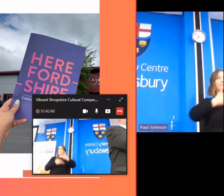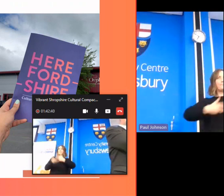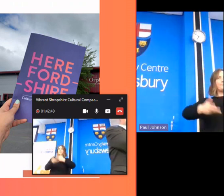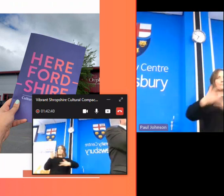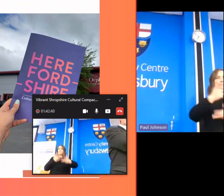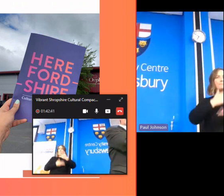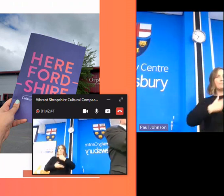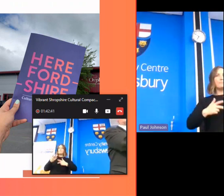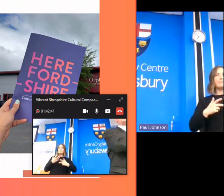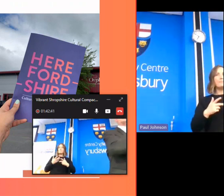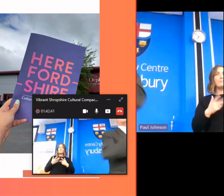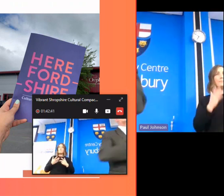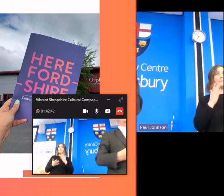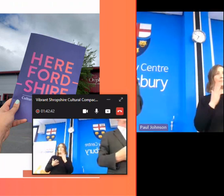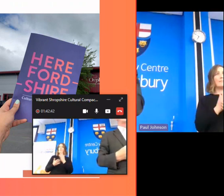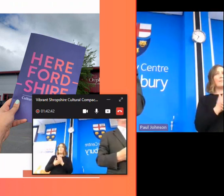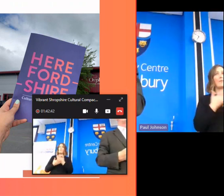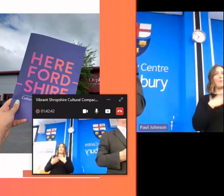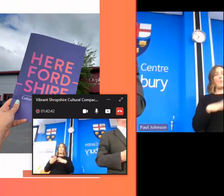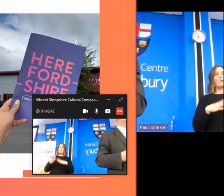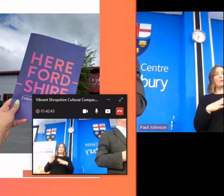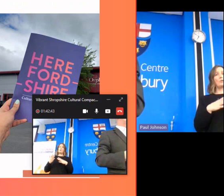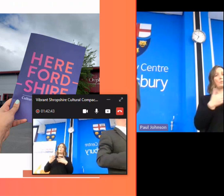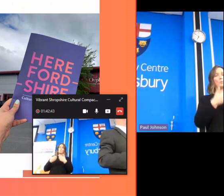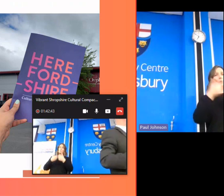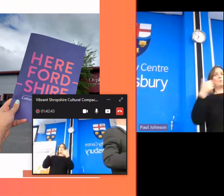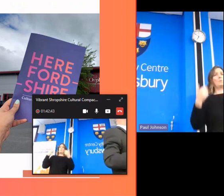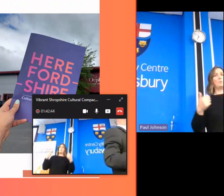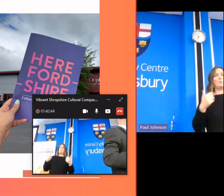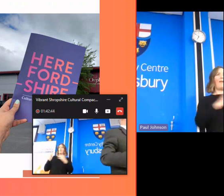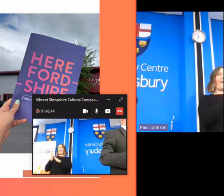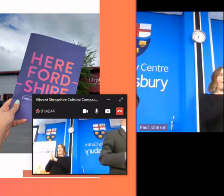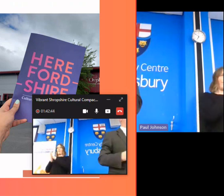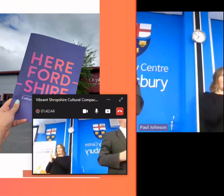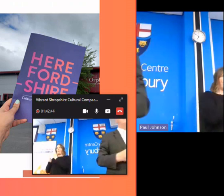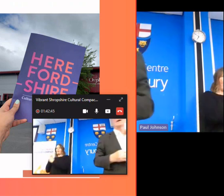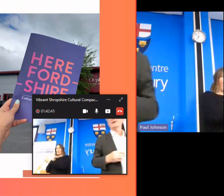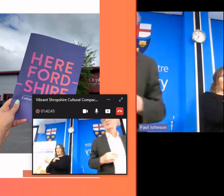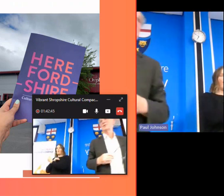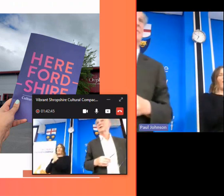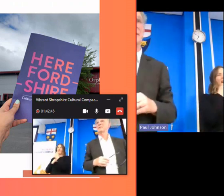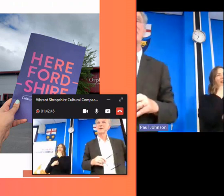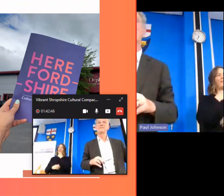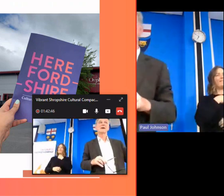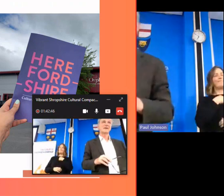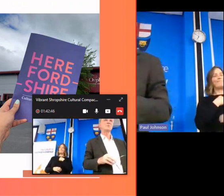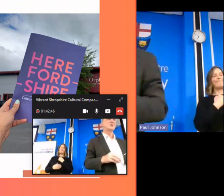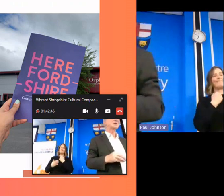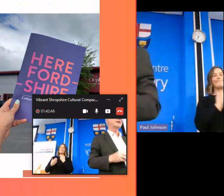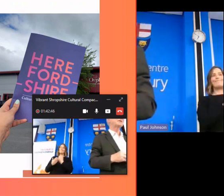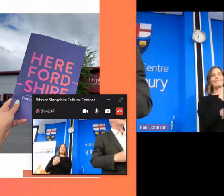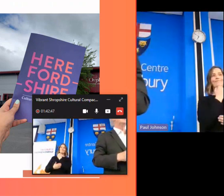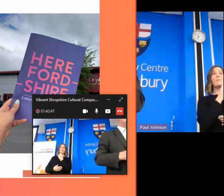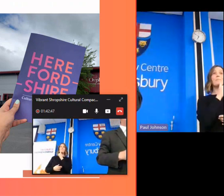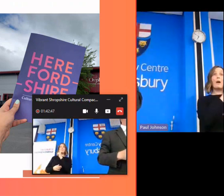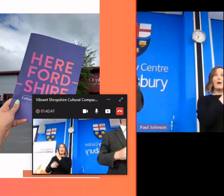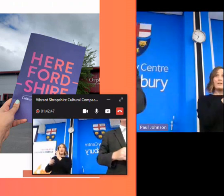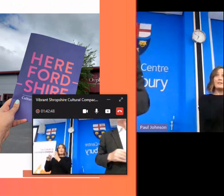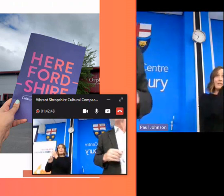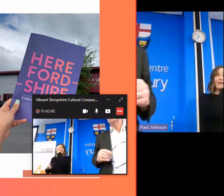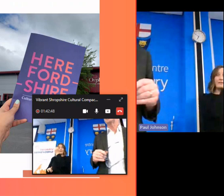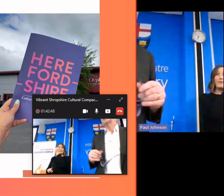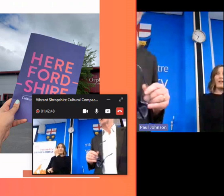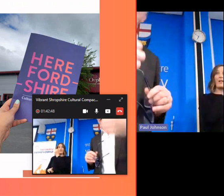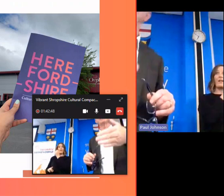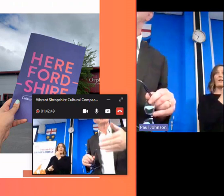uh really wanted to go just with herefordshire it's quite a sort of insular move there i thought and in fact it was successful but it